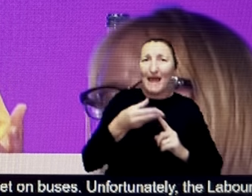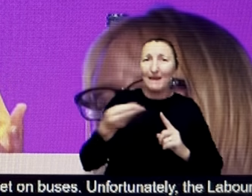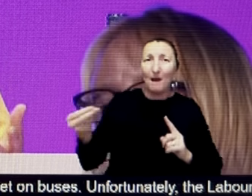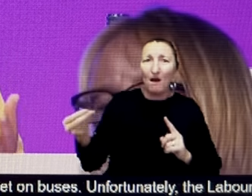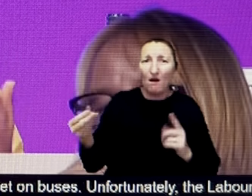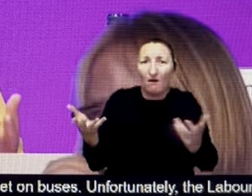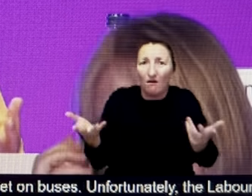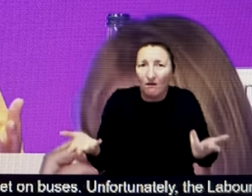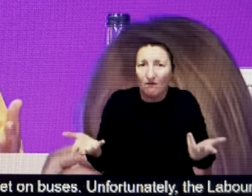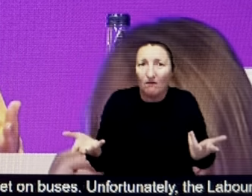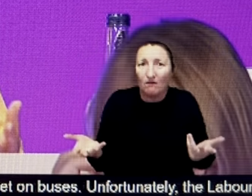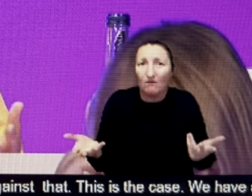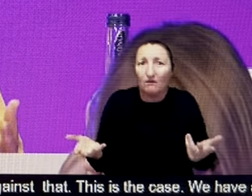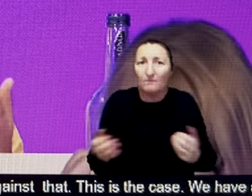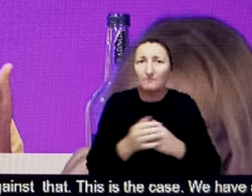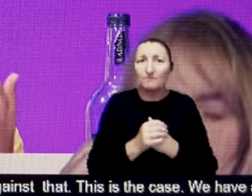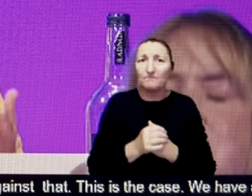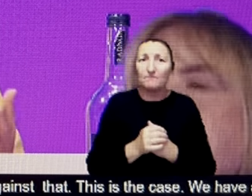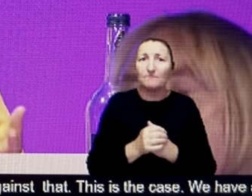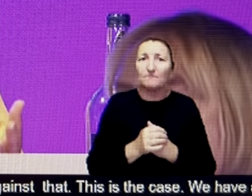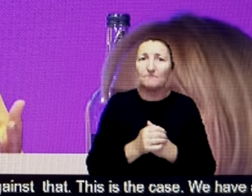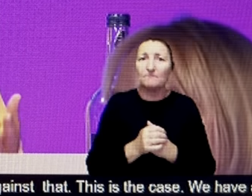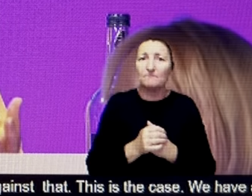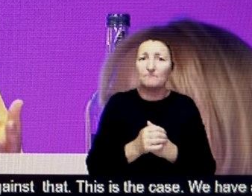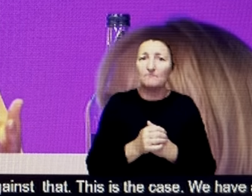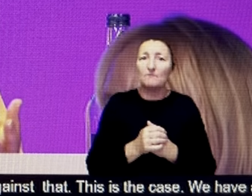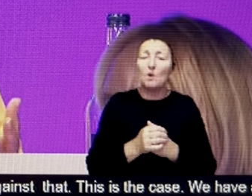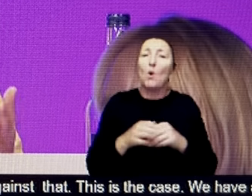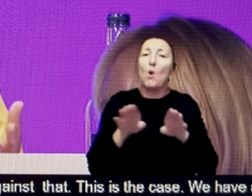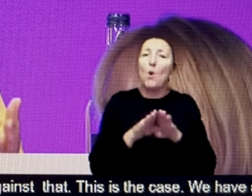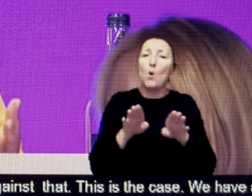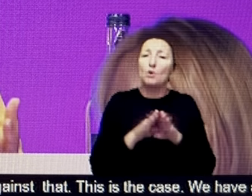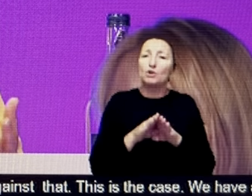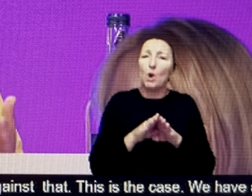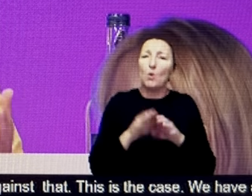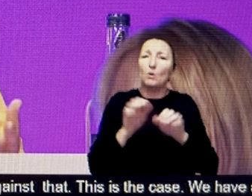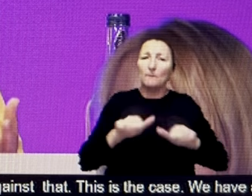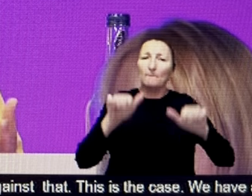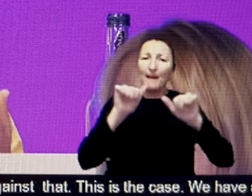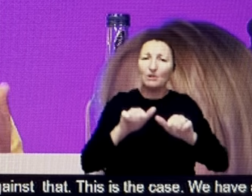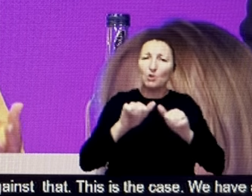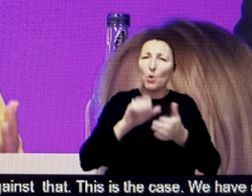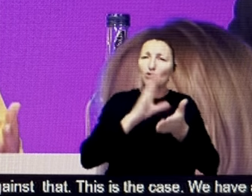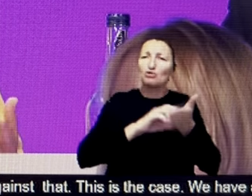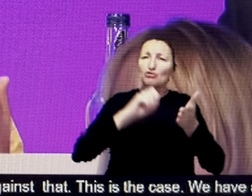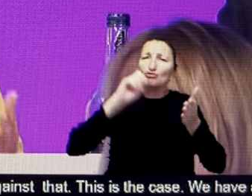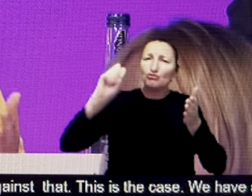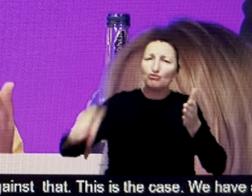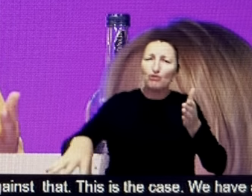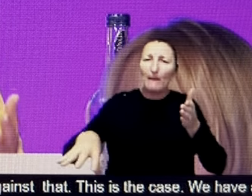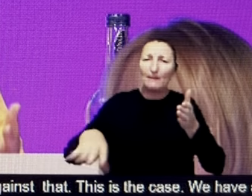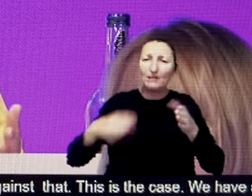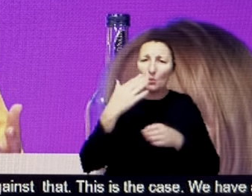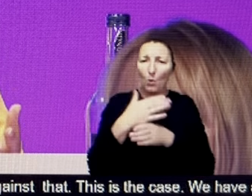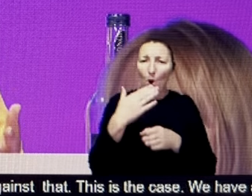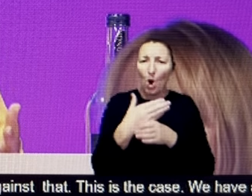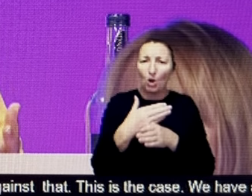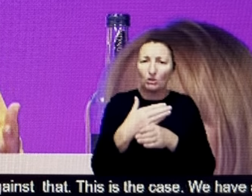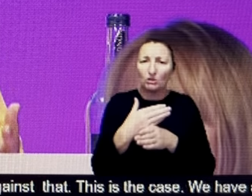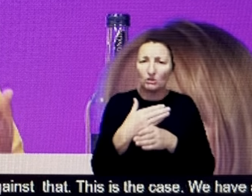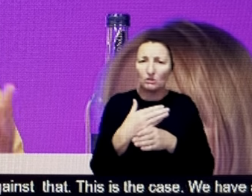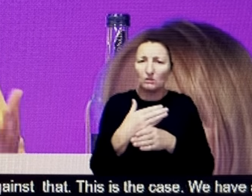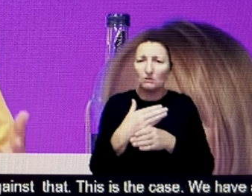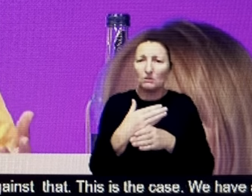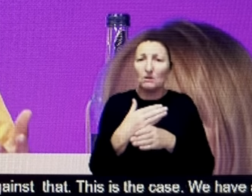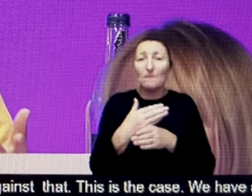scrappage was invested in more and we need to make sure that this works for you. Again, Labour voted against that.